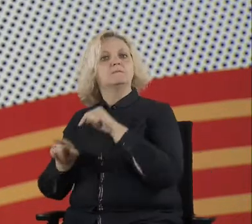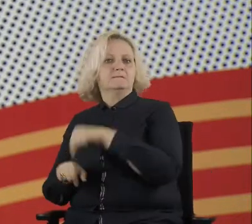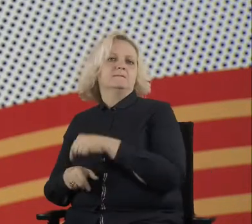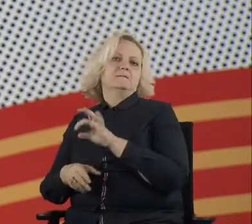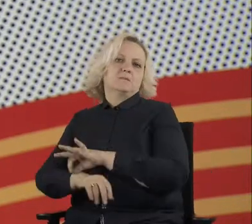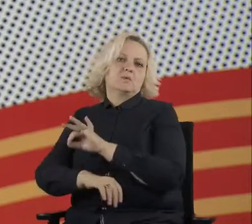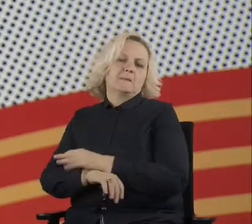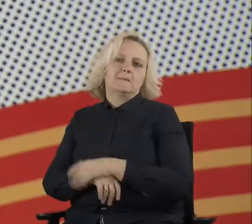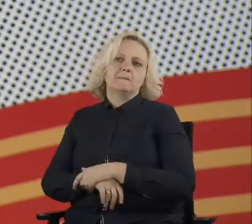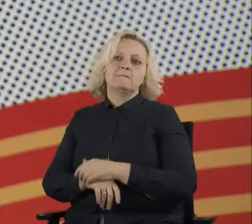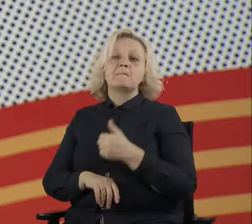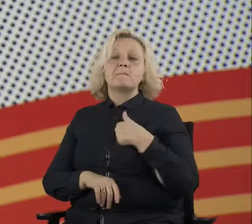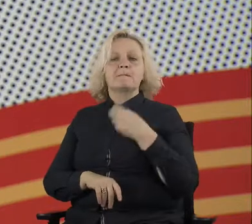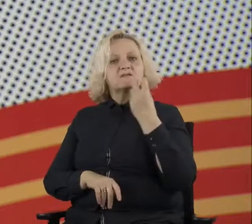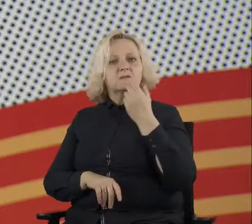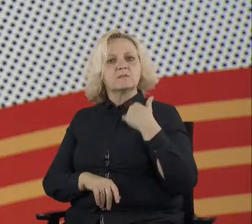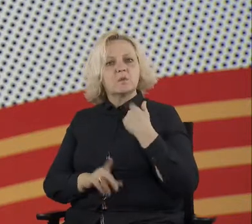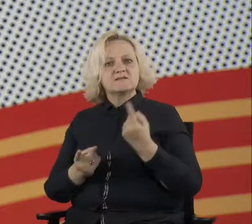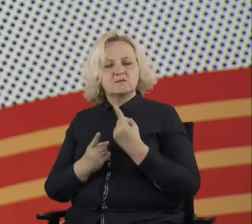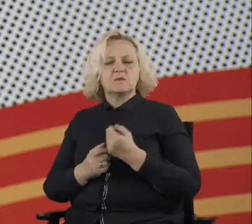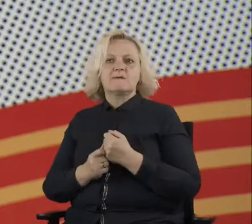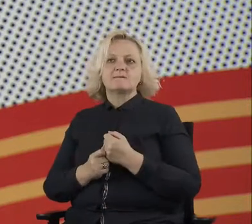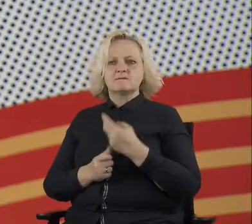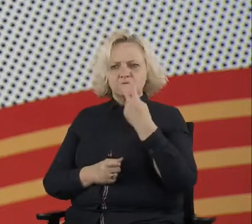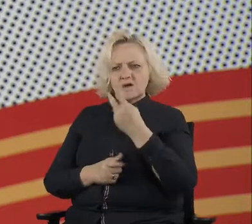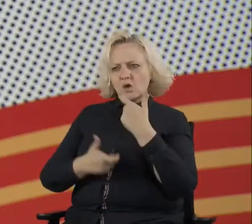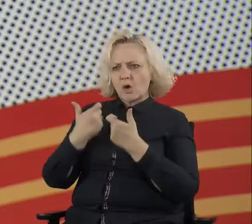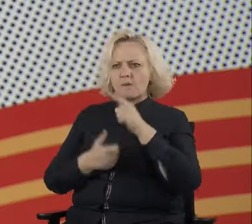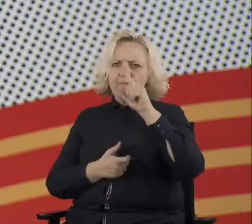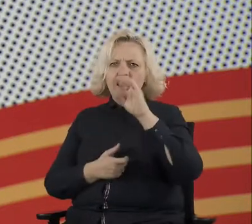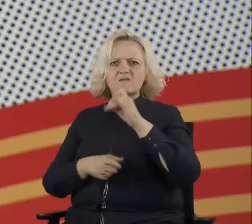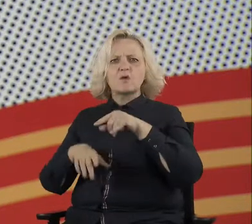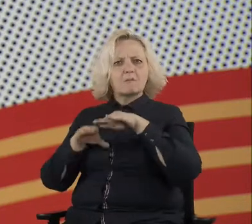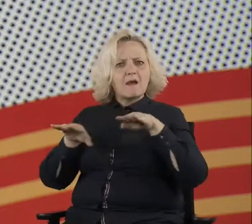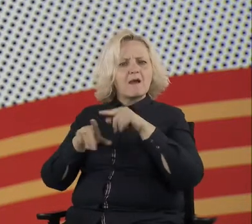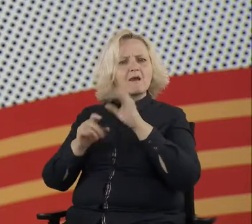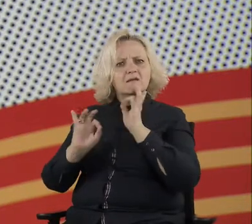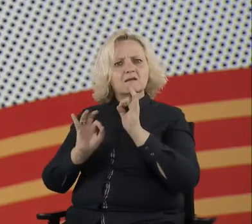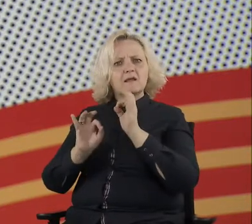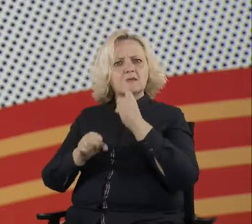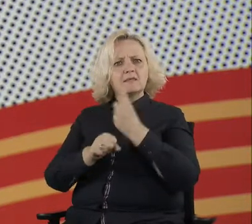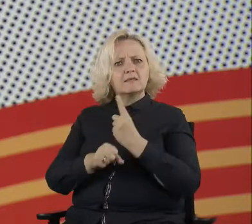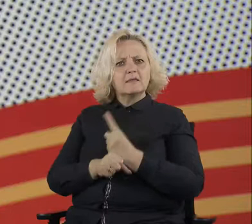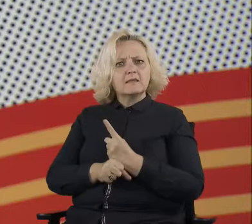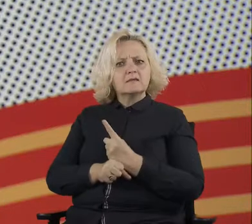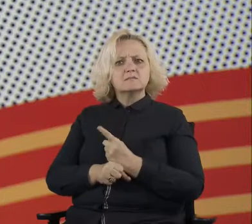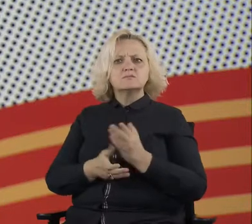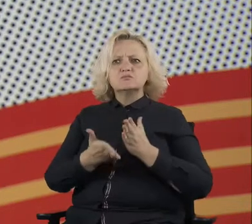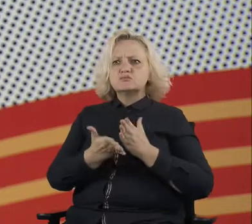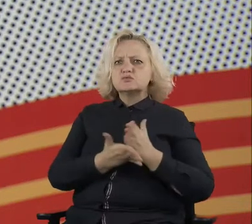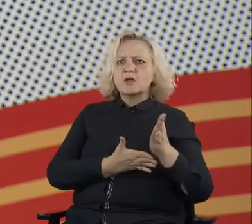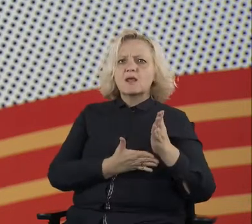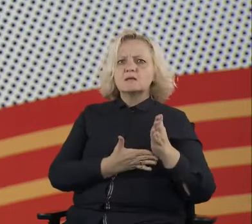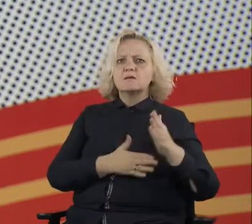platforms. The many decisions are being taken by developers or public officers in charge of those developers,